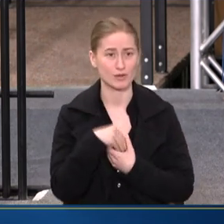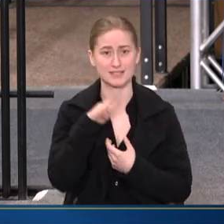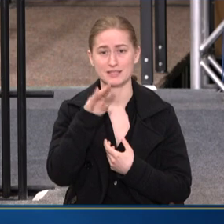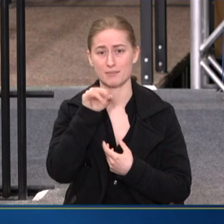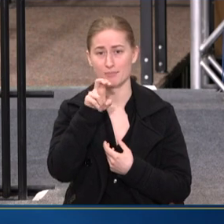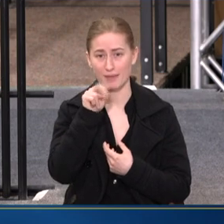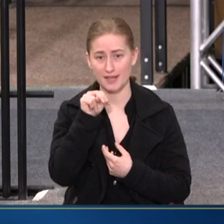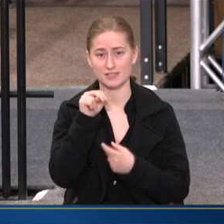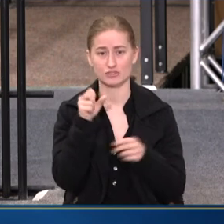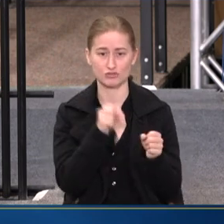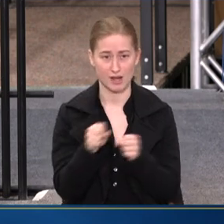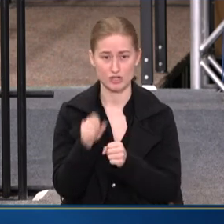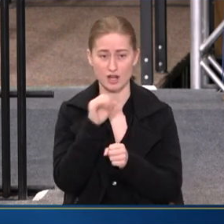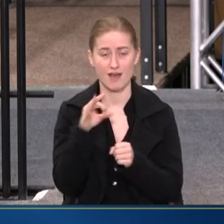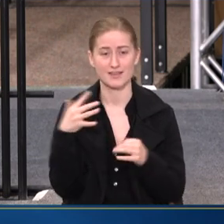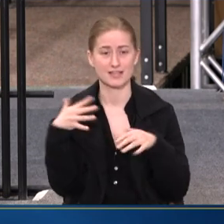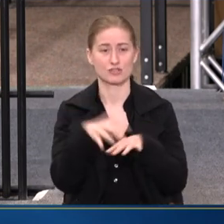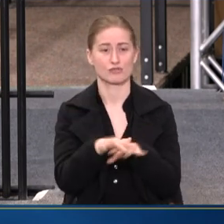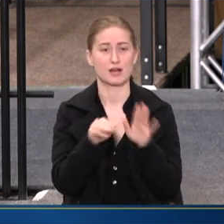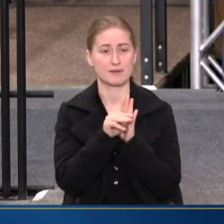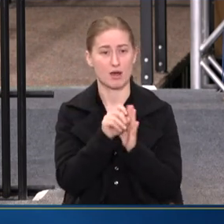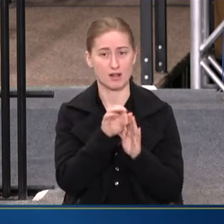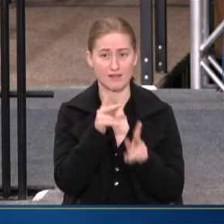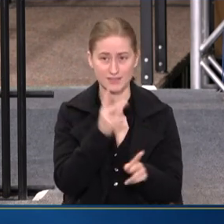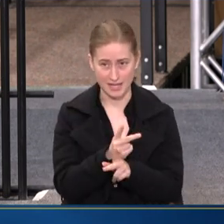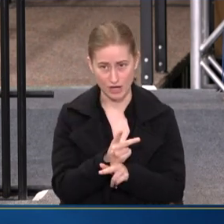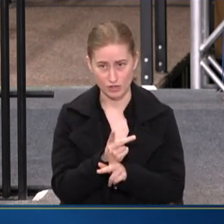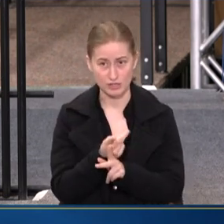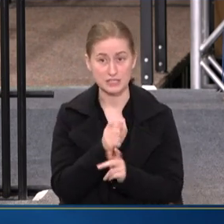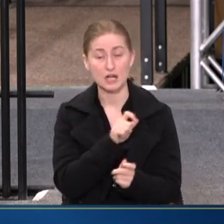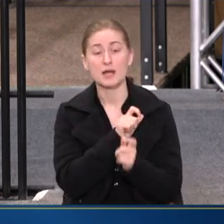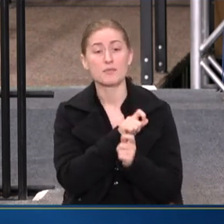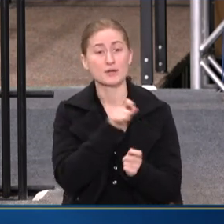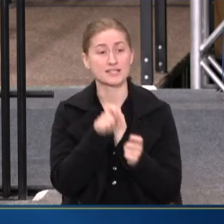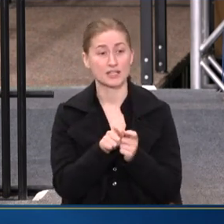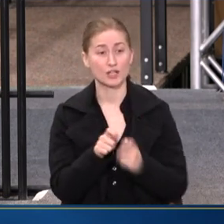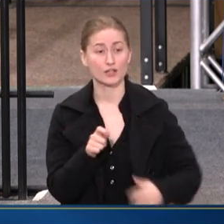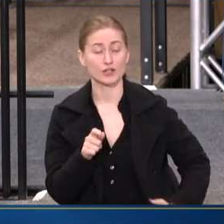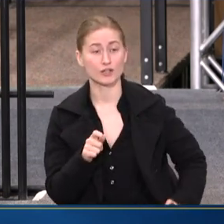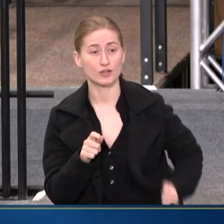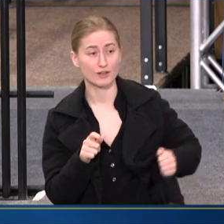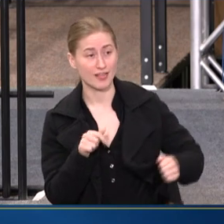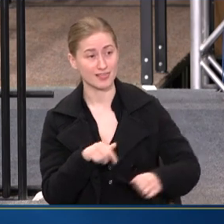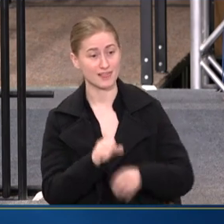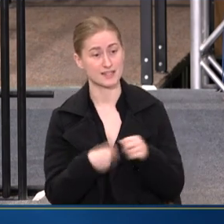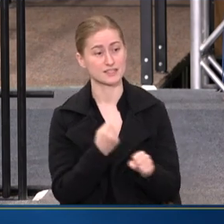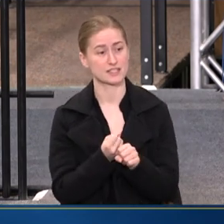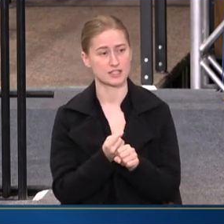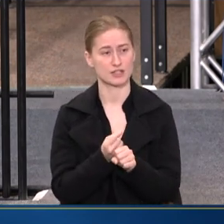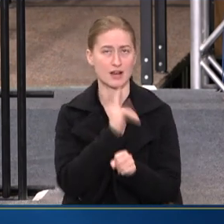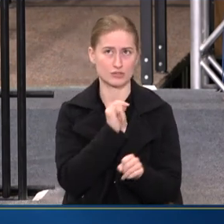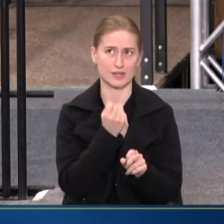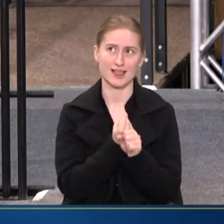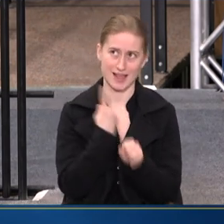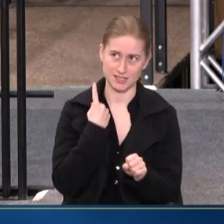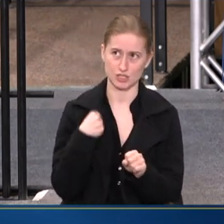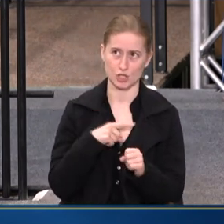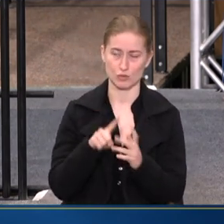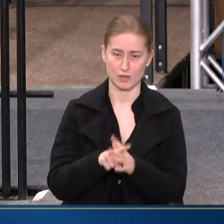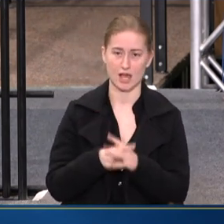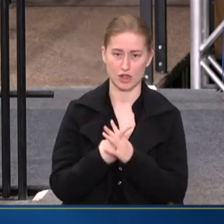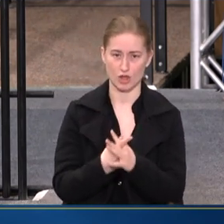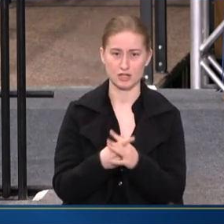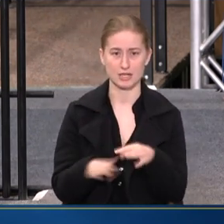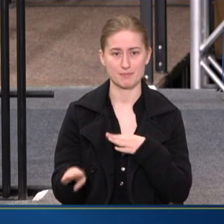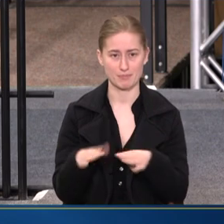STRATEGY OF INTEGRATED MODELS OF CARE. IN PARTICULAR, THIS YEAR, ACTUALLY LAST YEAR WE LAUNCHED